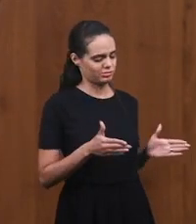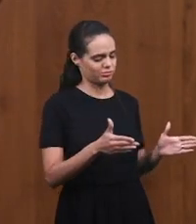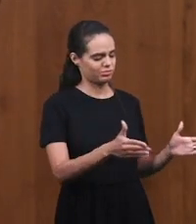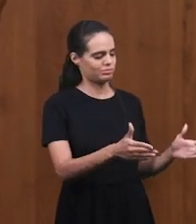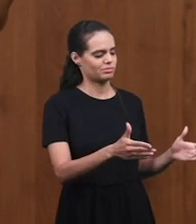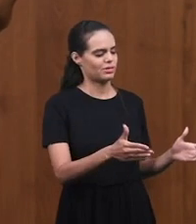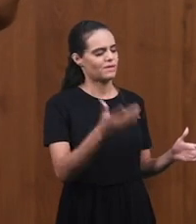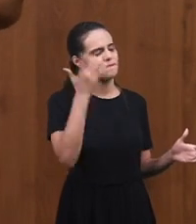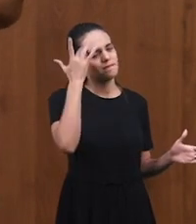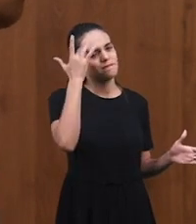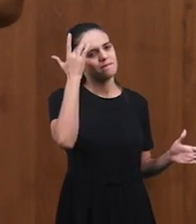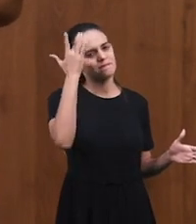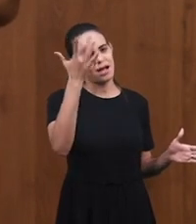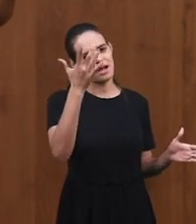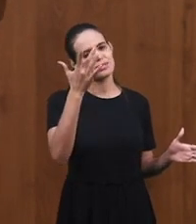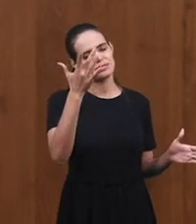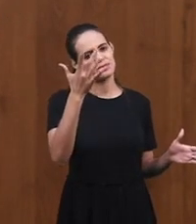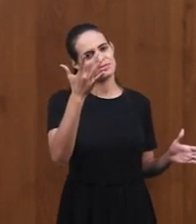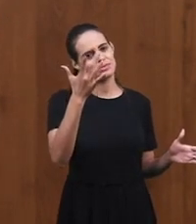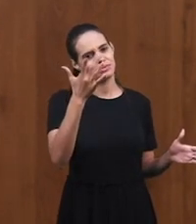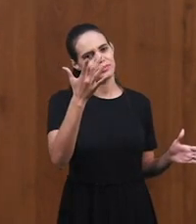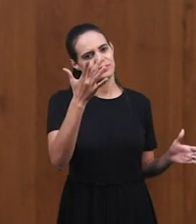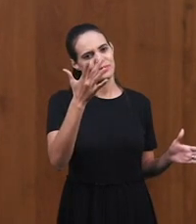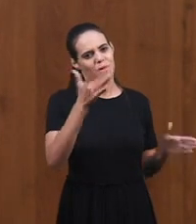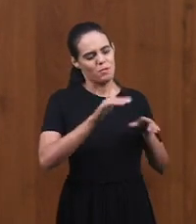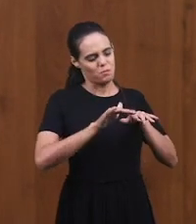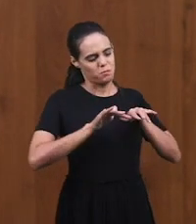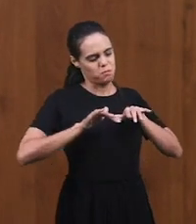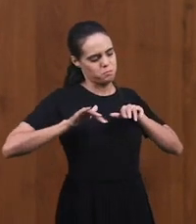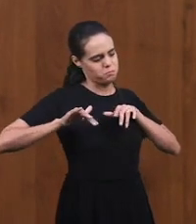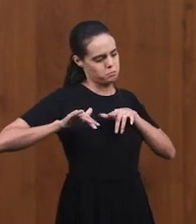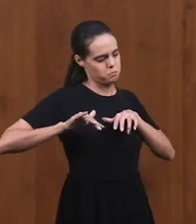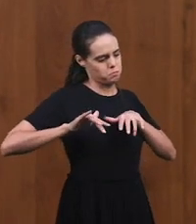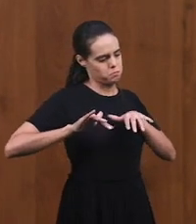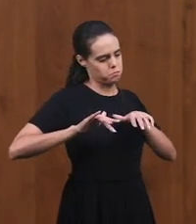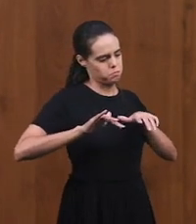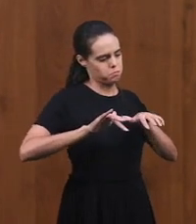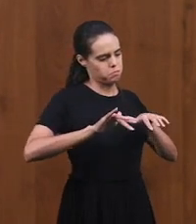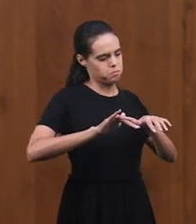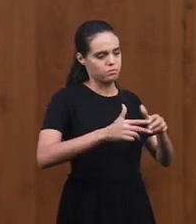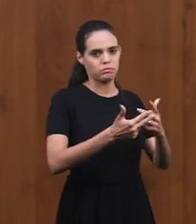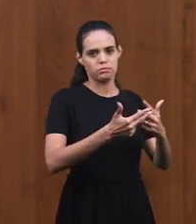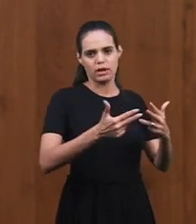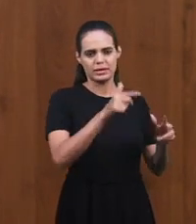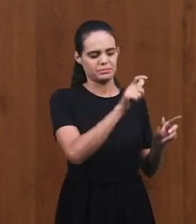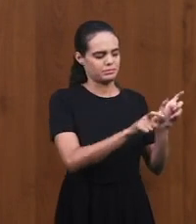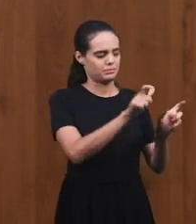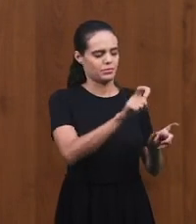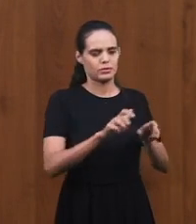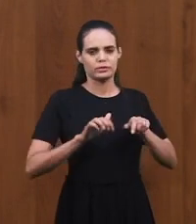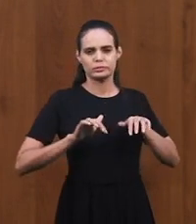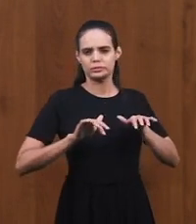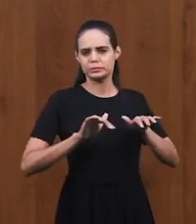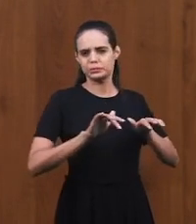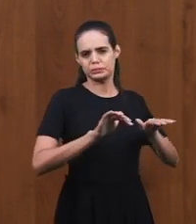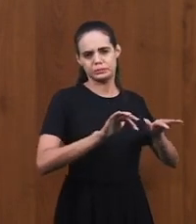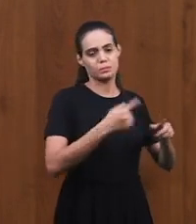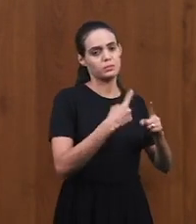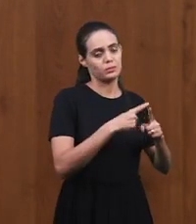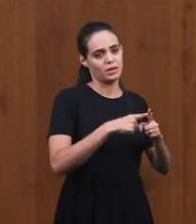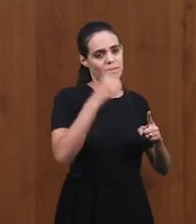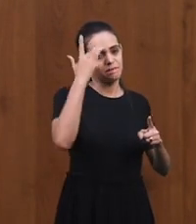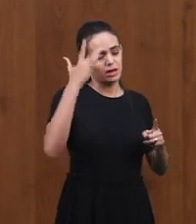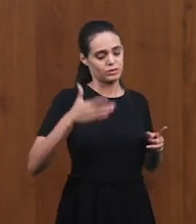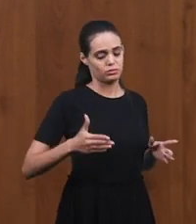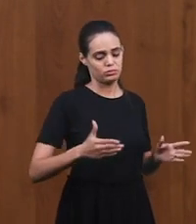And the other path is easy. And a lot of people go through them. And when the Lord puts this choice before us, he